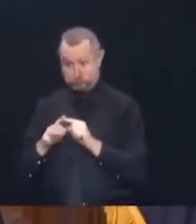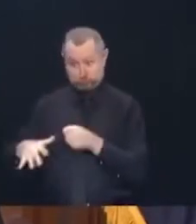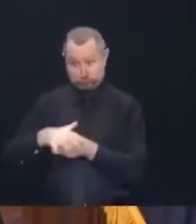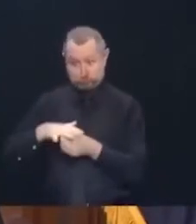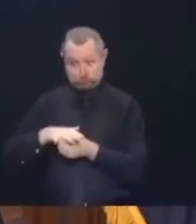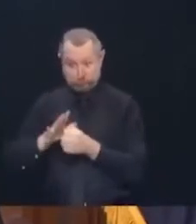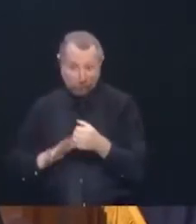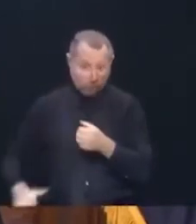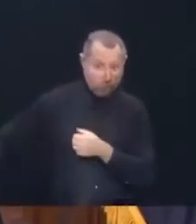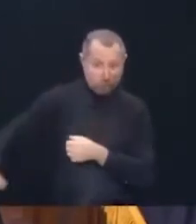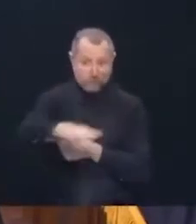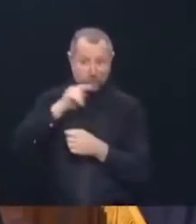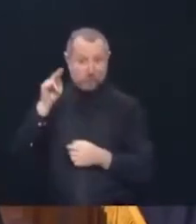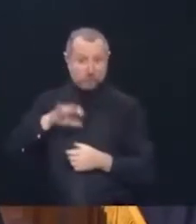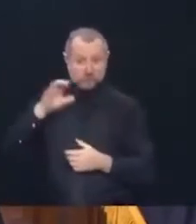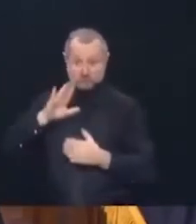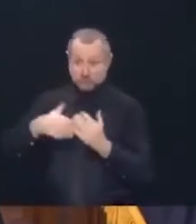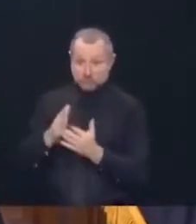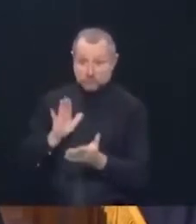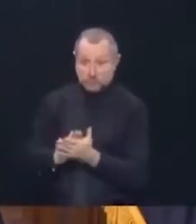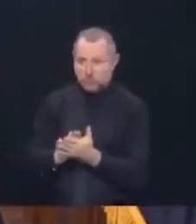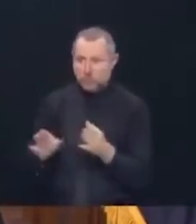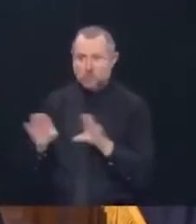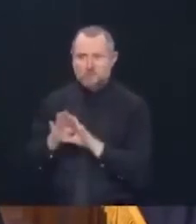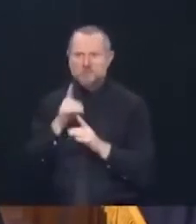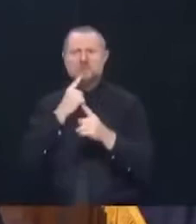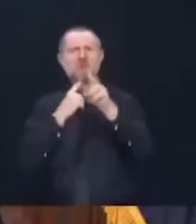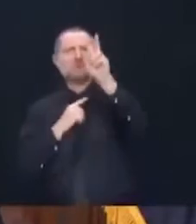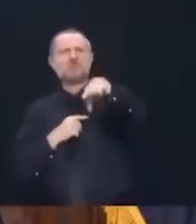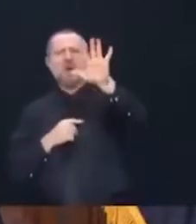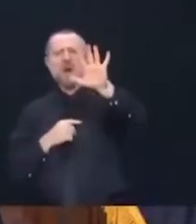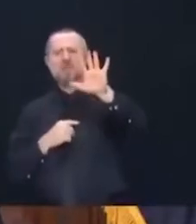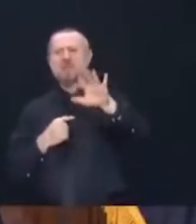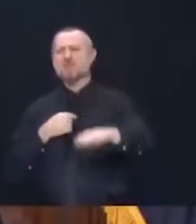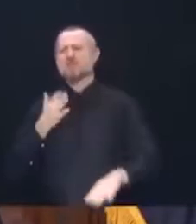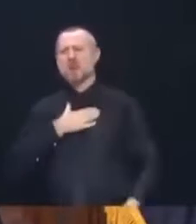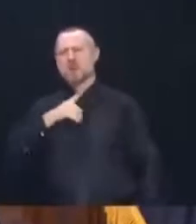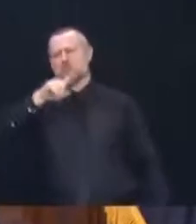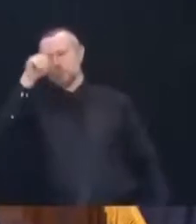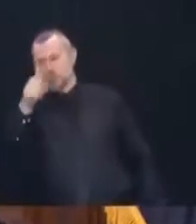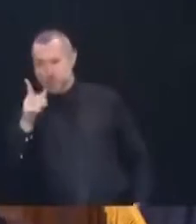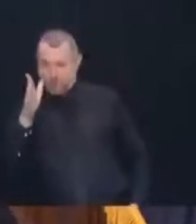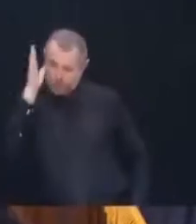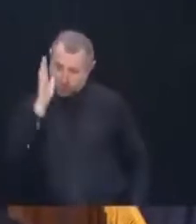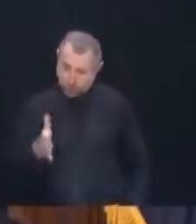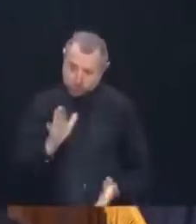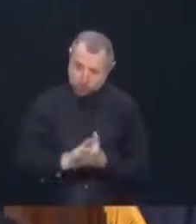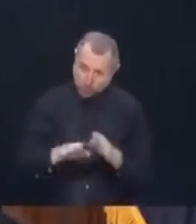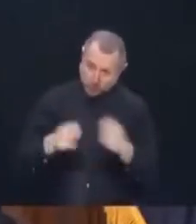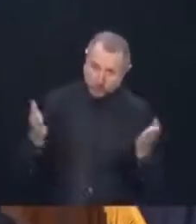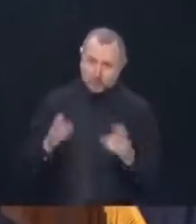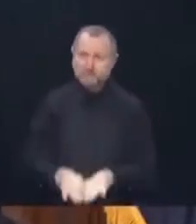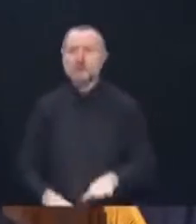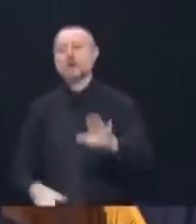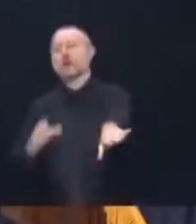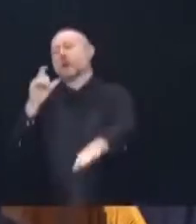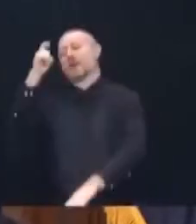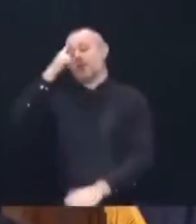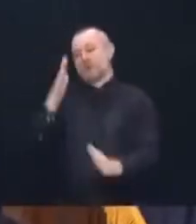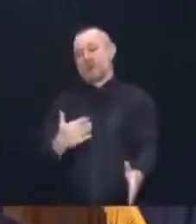your number is 2.5. So I guess just the point blank question is, are schools going to be open tomorrow in New York City? do it again for you.